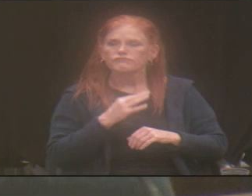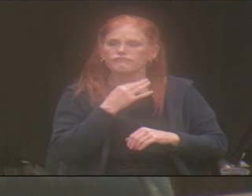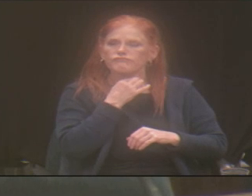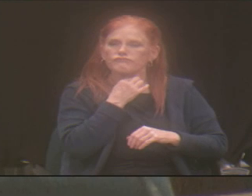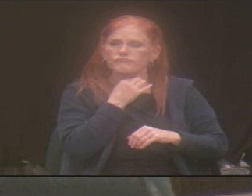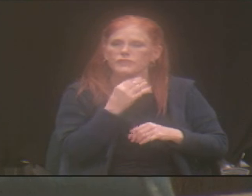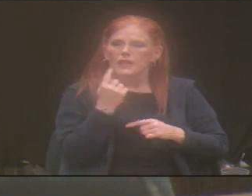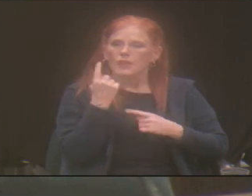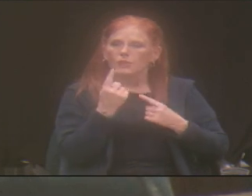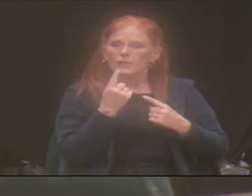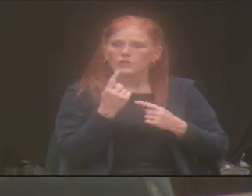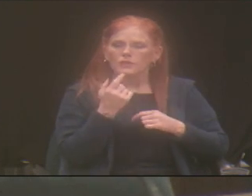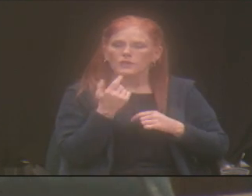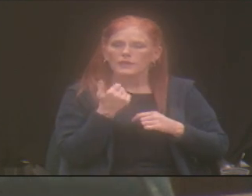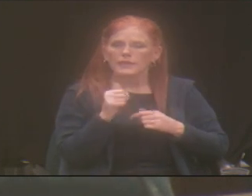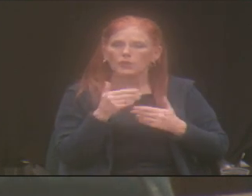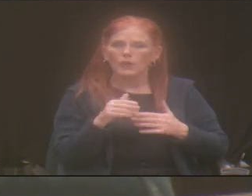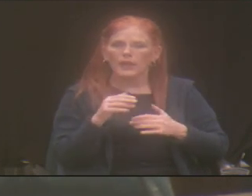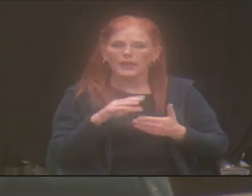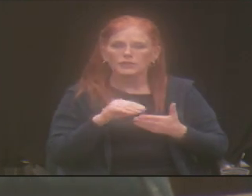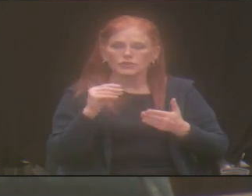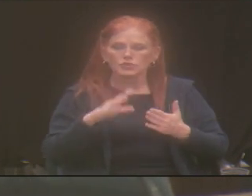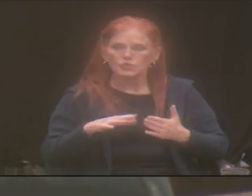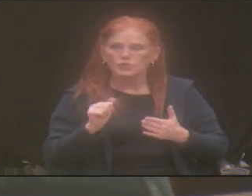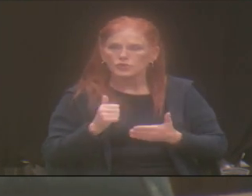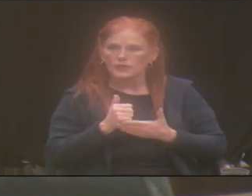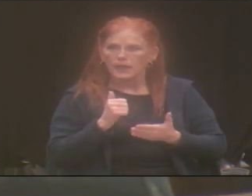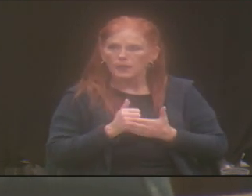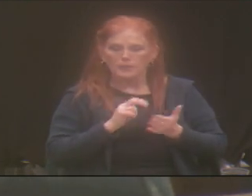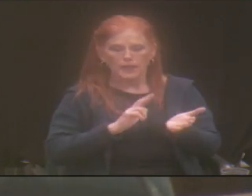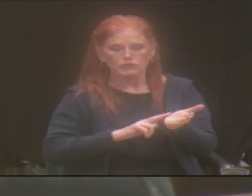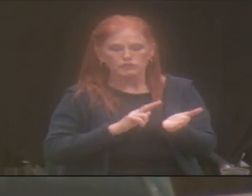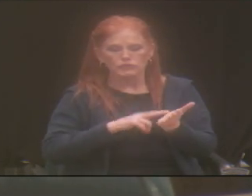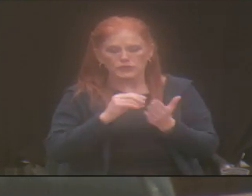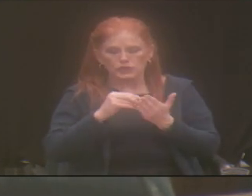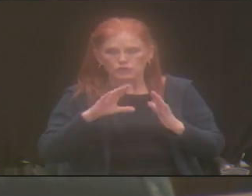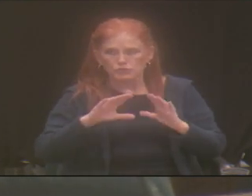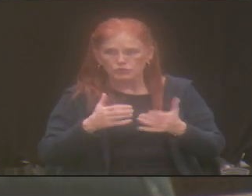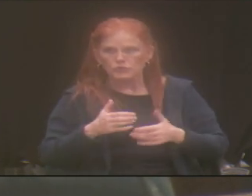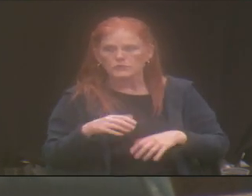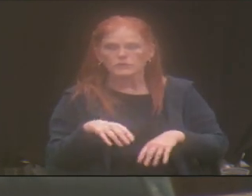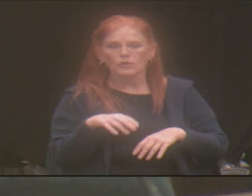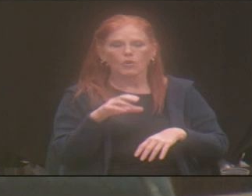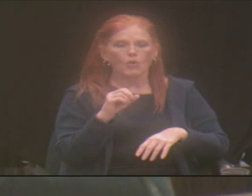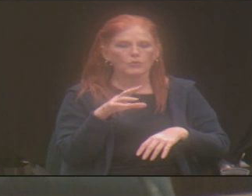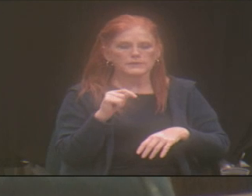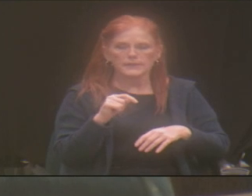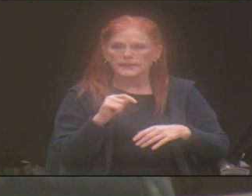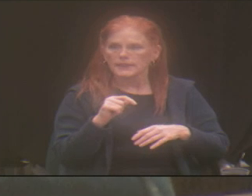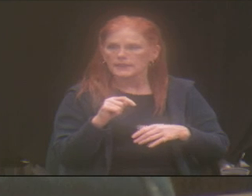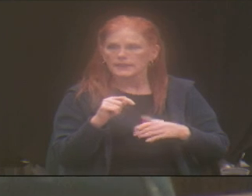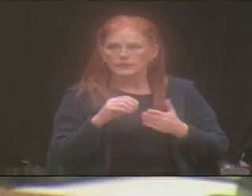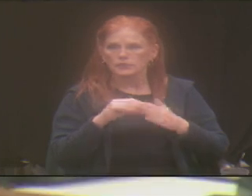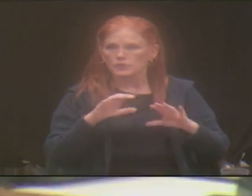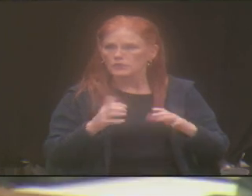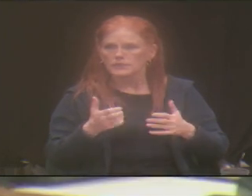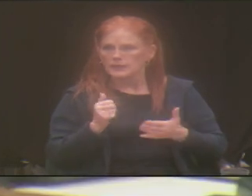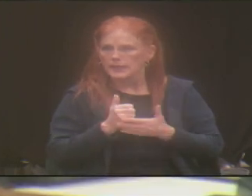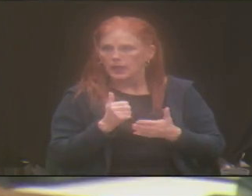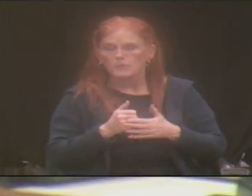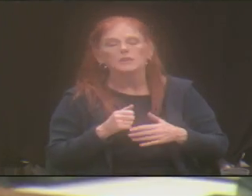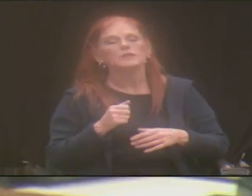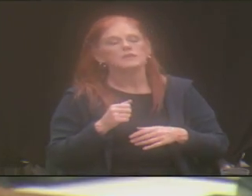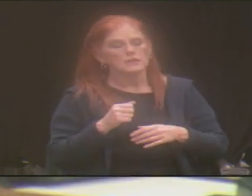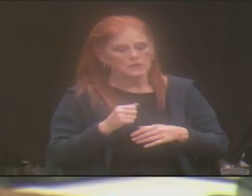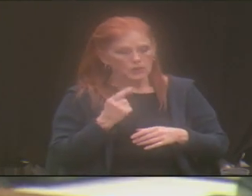students could help, you know, if there's nursing students or occupational therapy students. Right. One of the things that we are trying